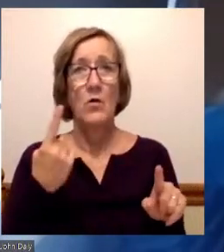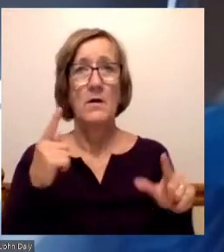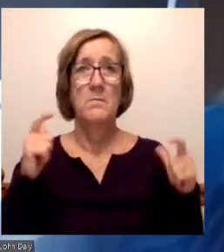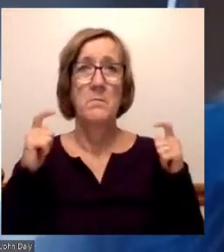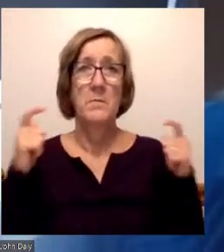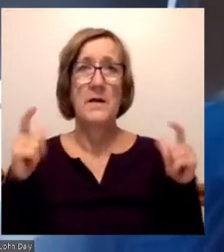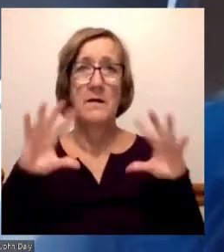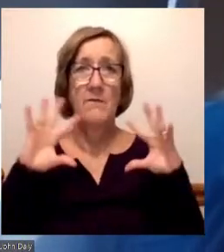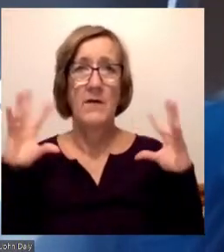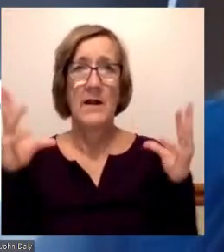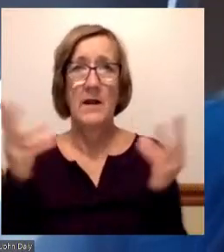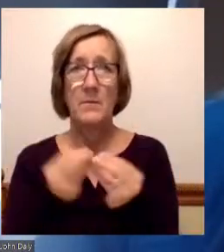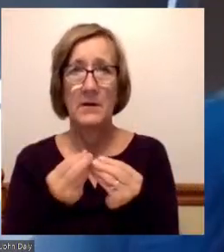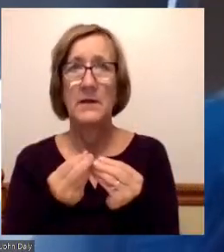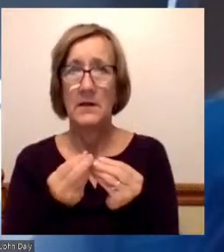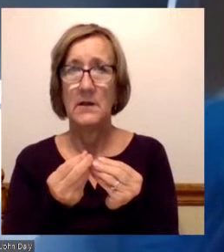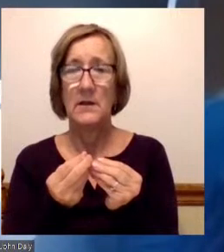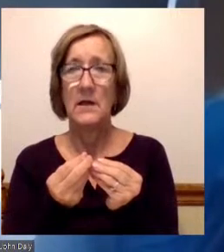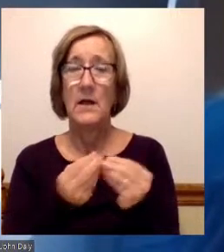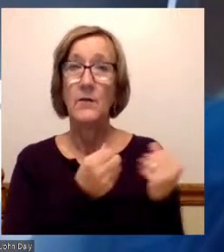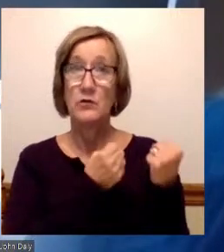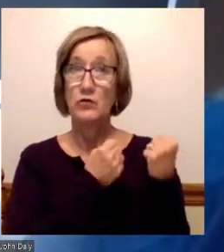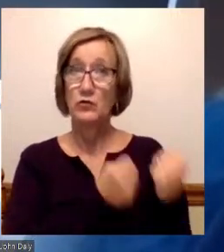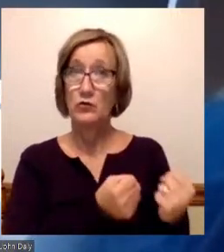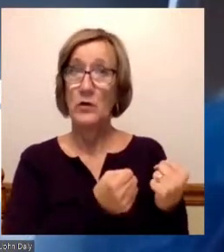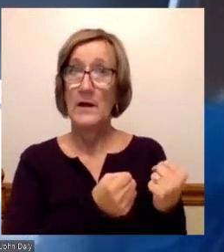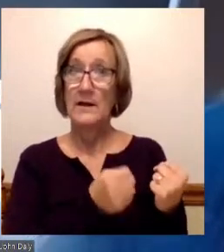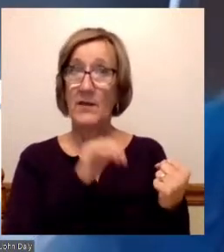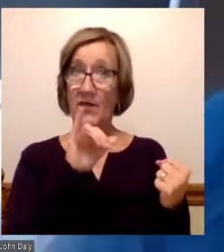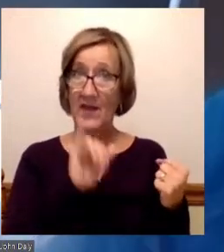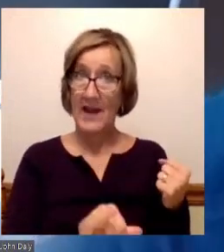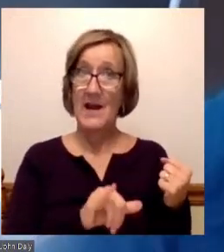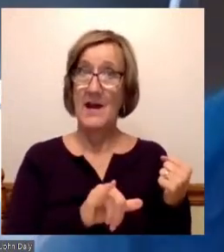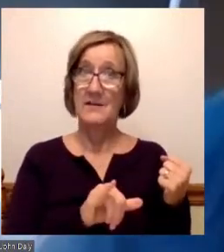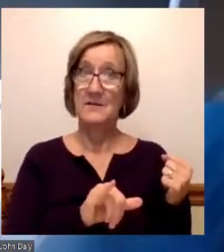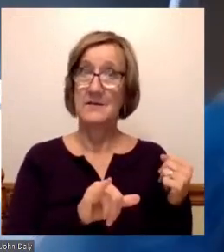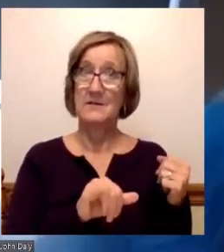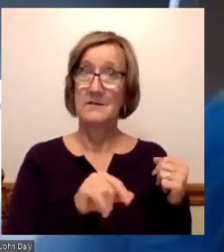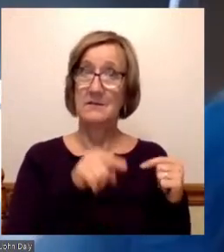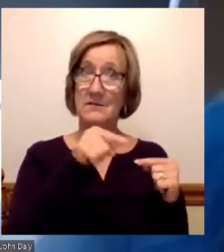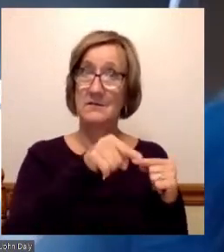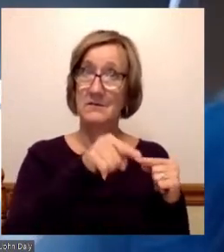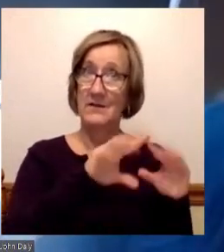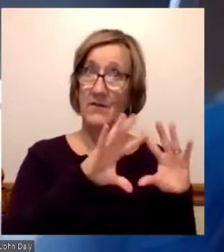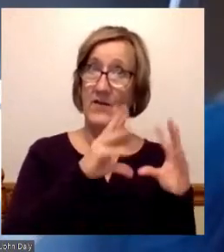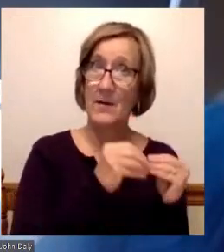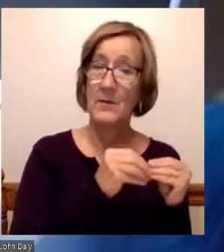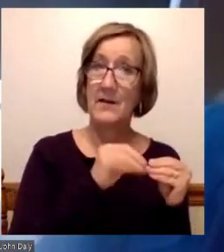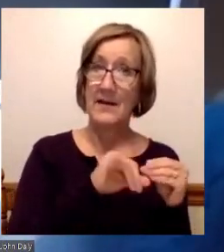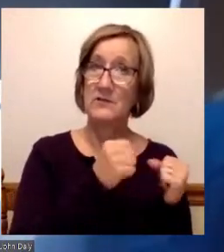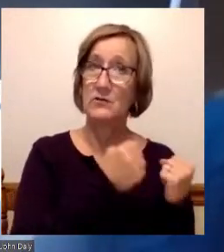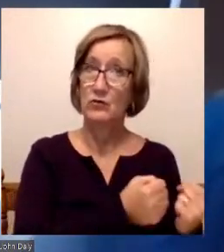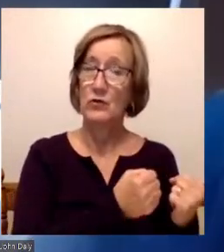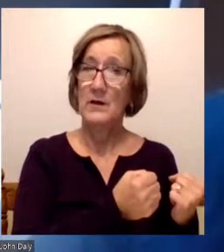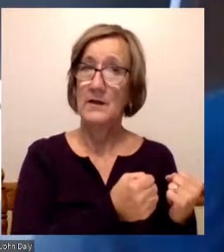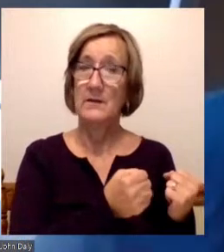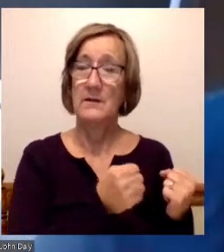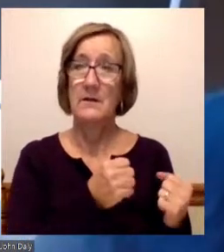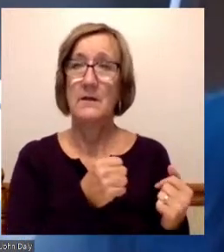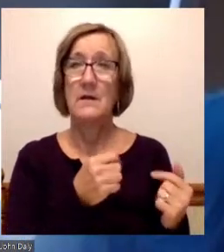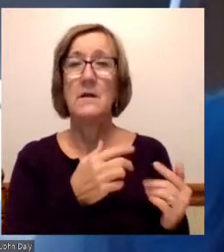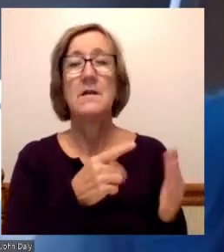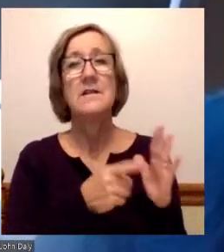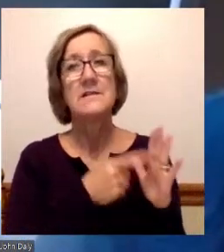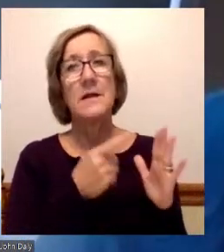family. And the strength, that is the strength, is that the barriers between the factions of the family, while